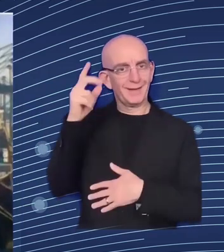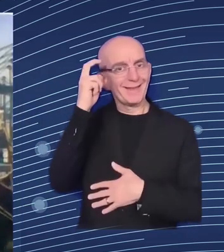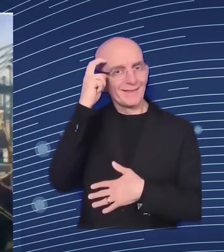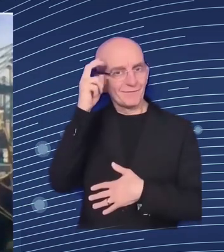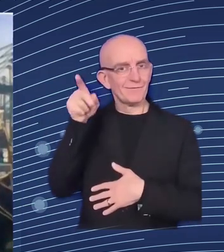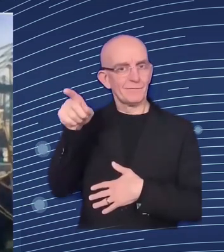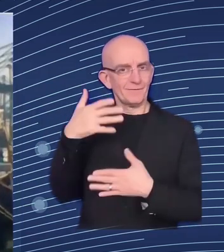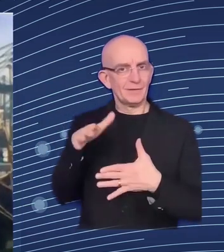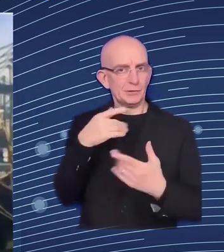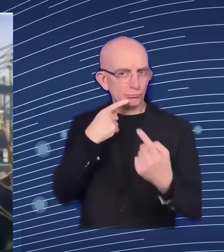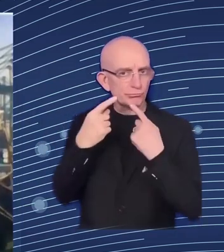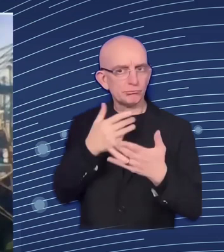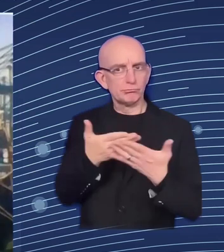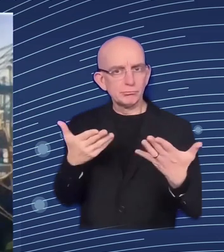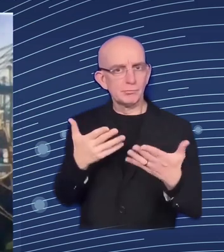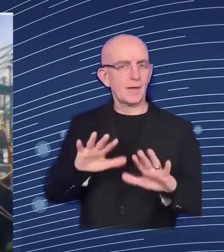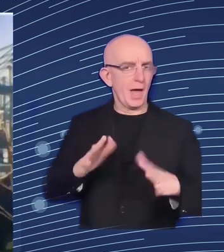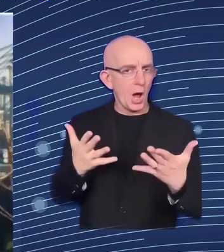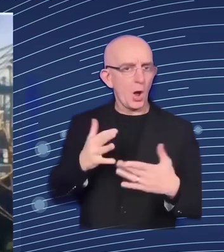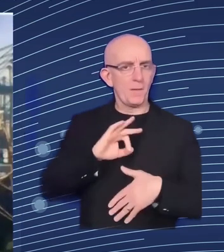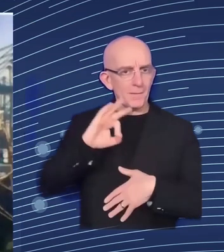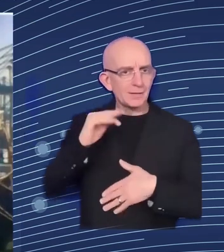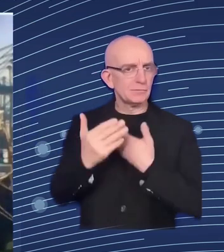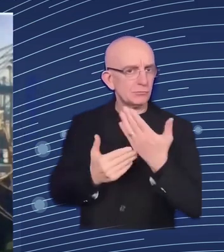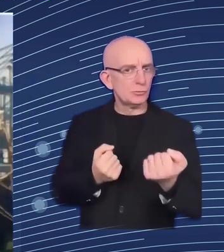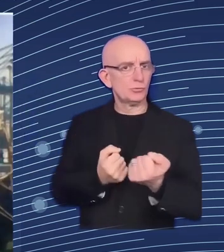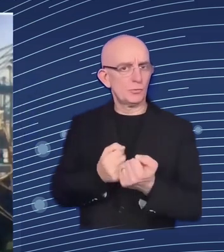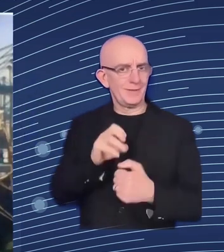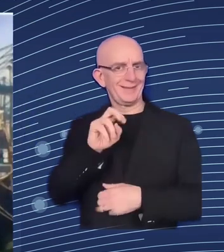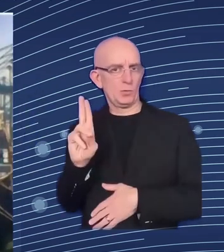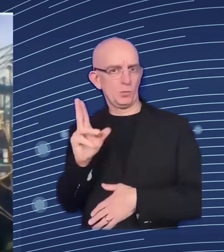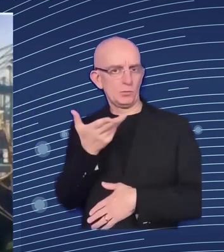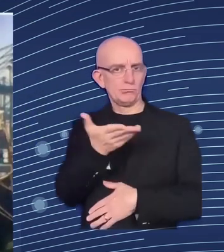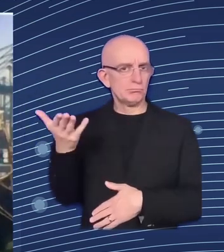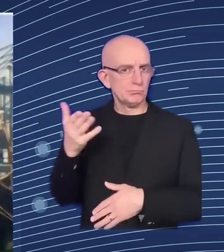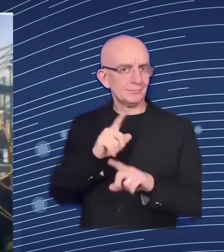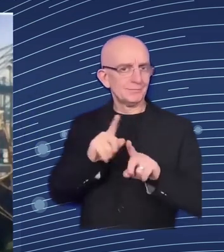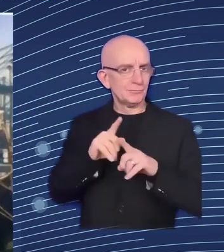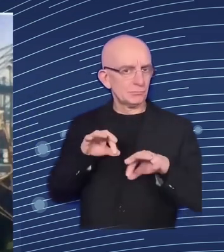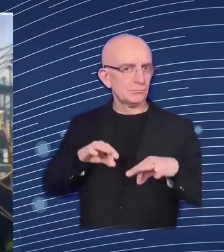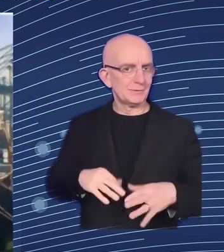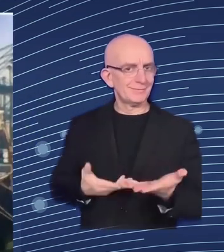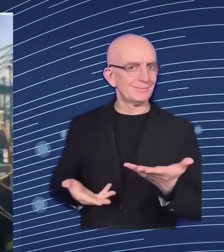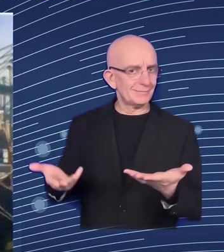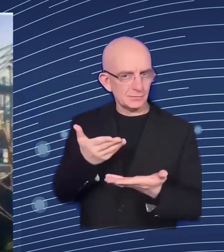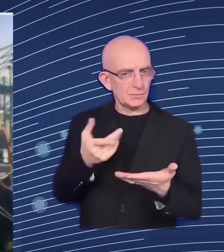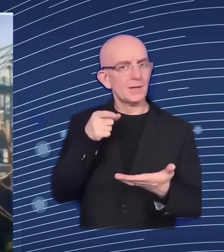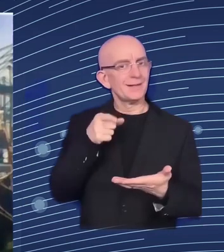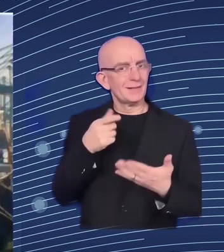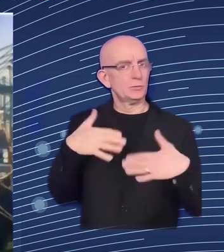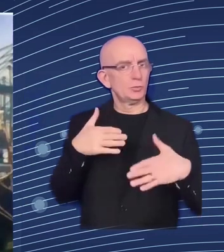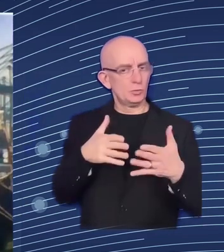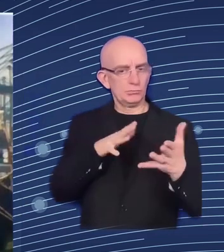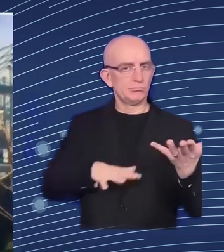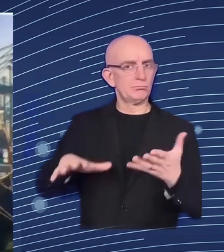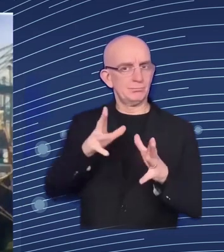and i think besides the enlargement uh vehicle that i was just uh discussing earlier we we we certainly also have what pilrey